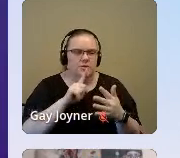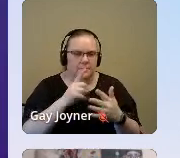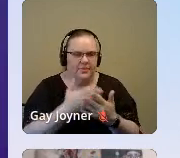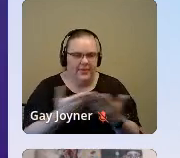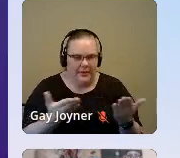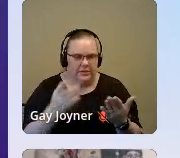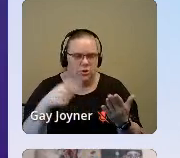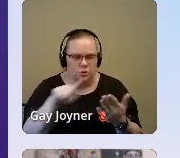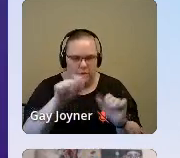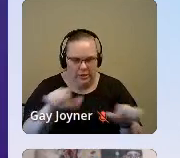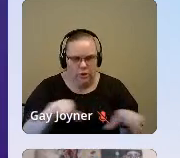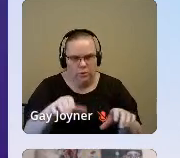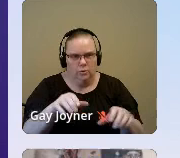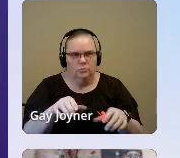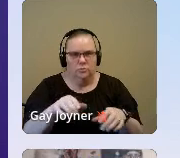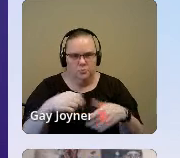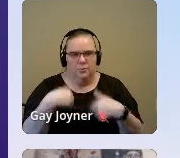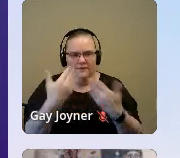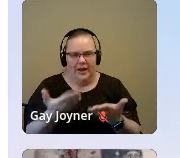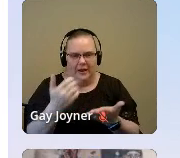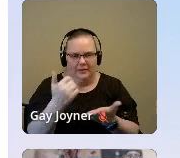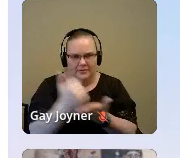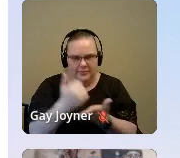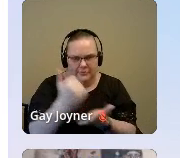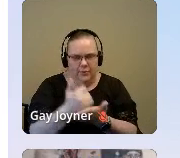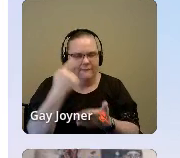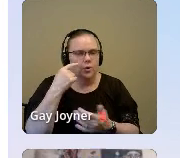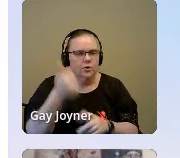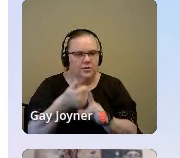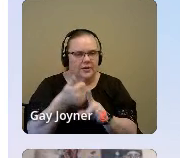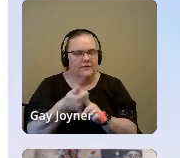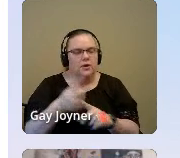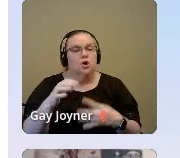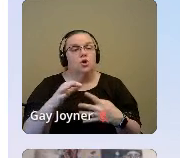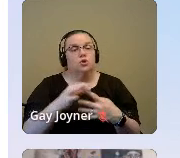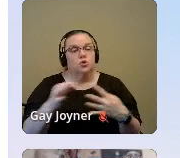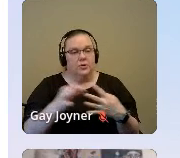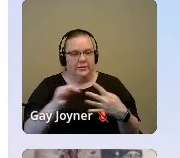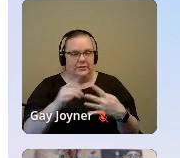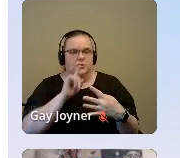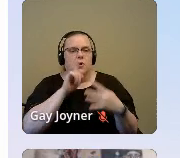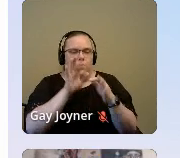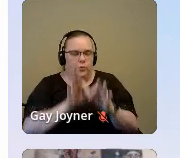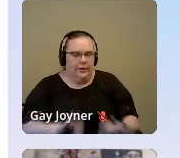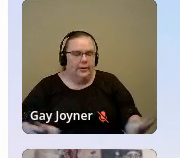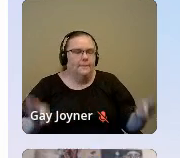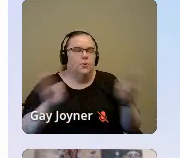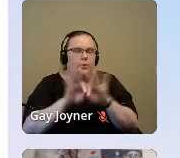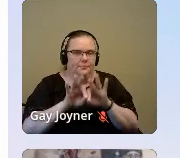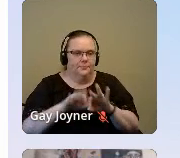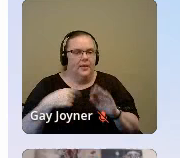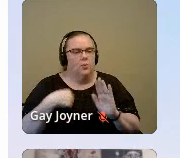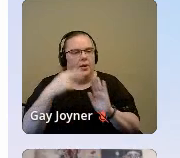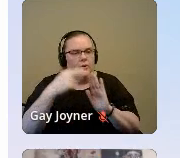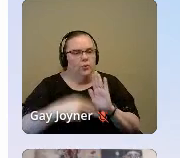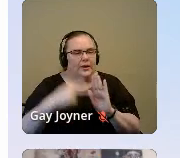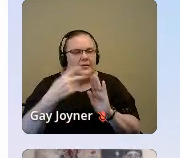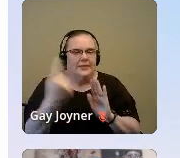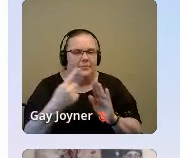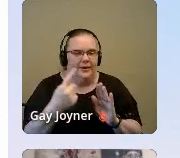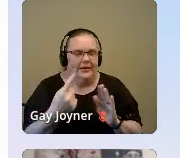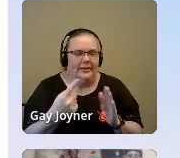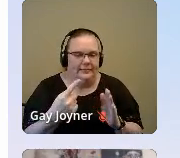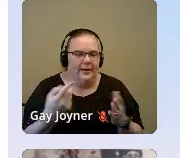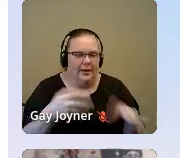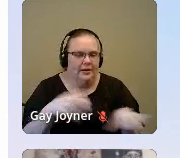Choices are really important. All right, these are the takeaways, and then I want to read something in closing so that we can